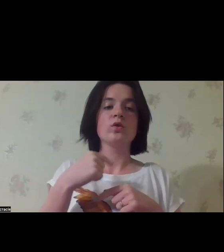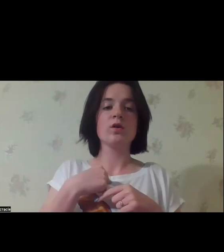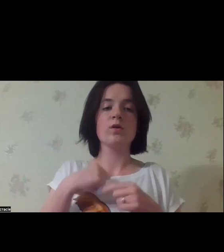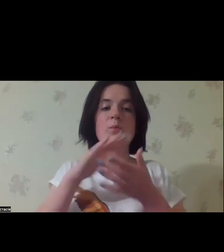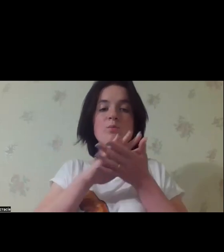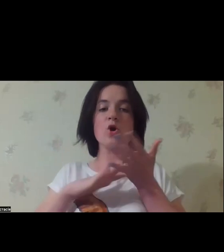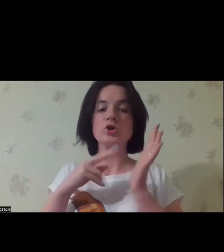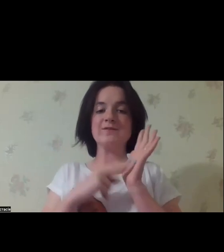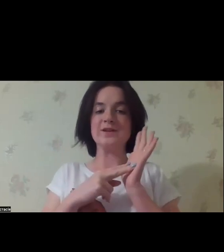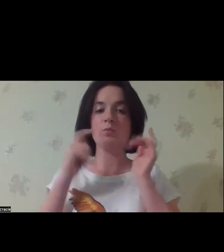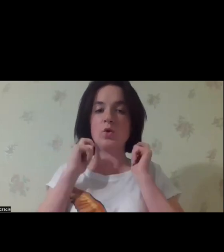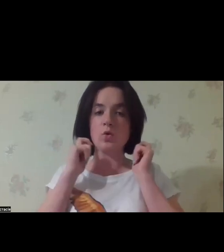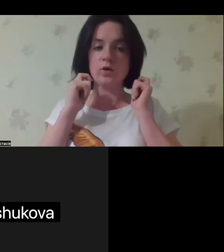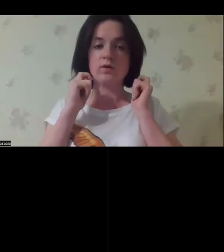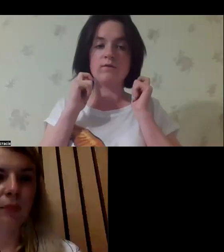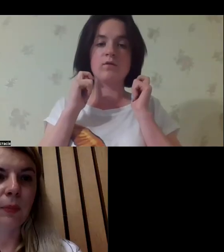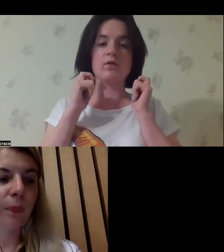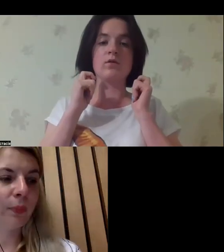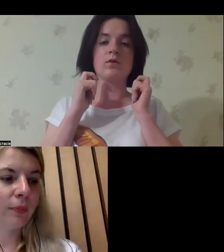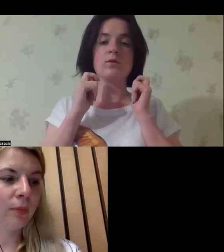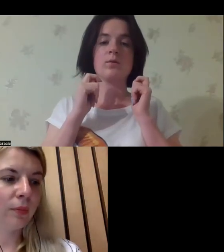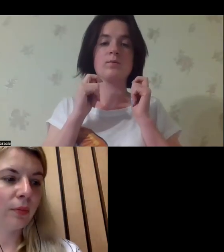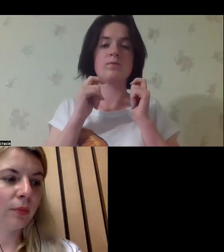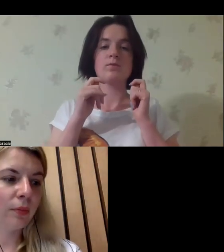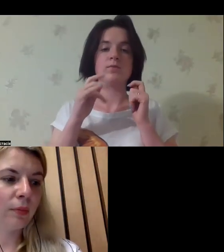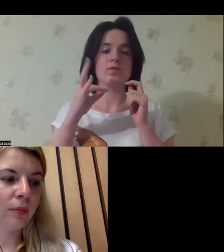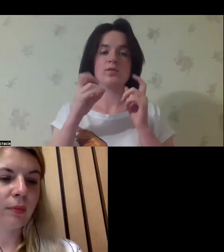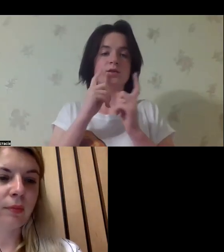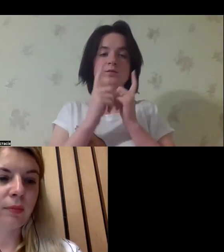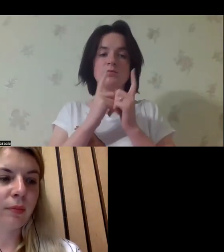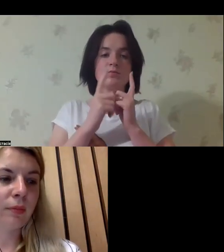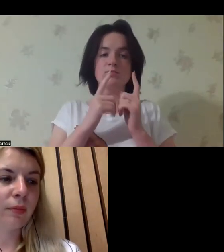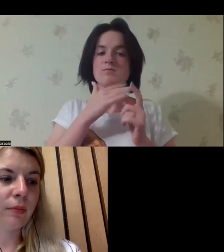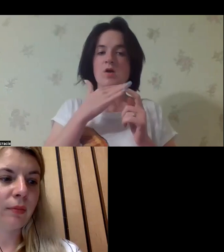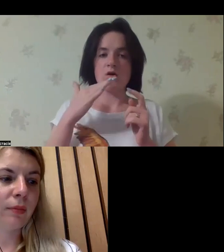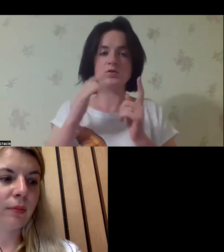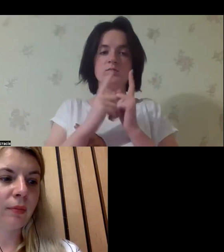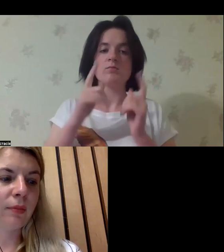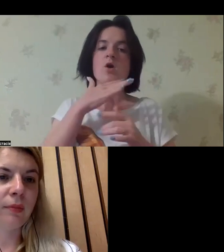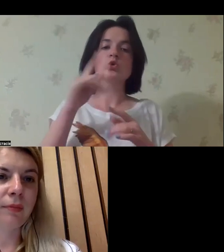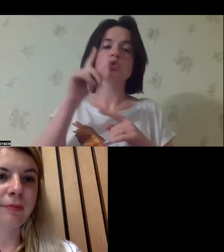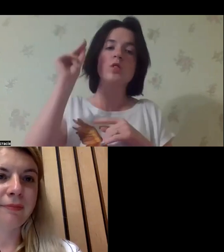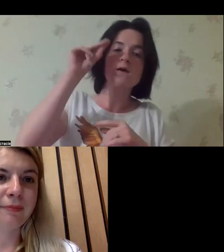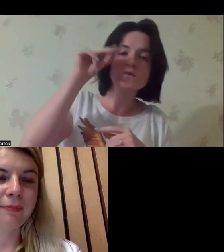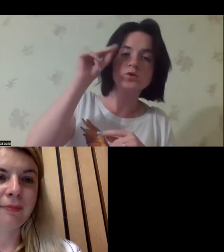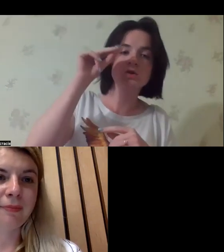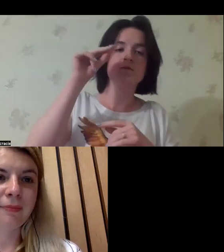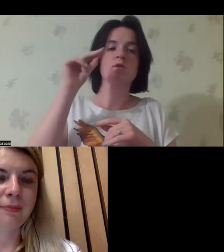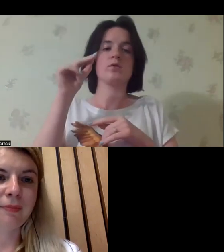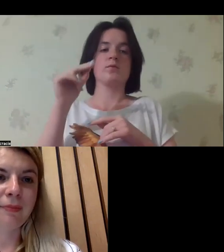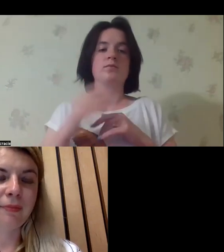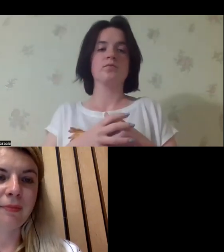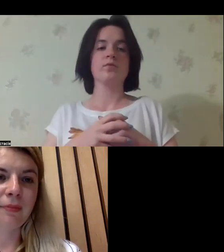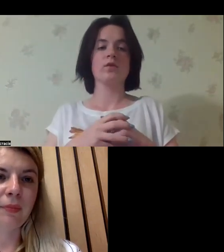say that I have lived in the family for seven years now. Many things have changed. I've learned many